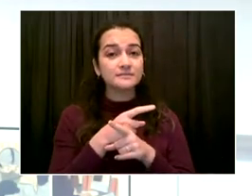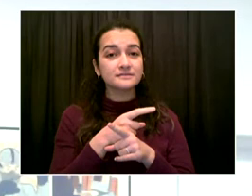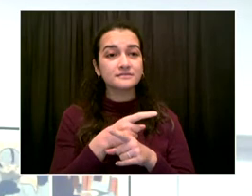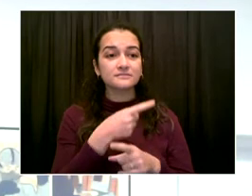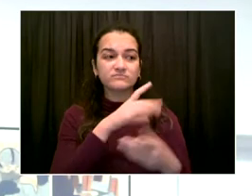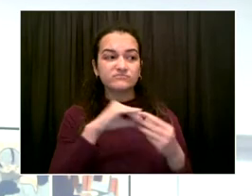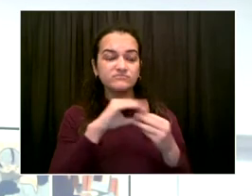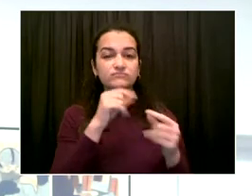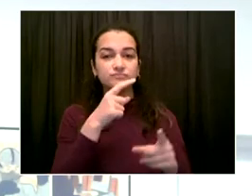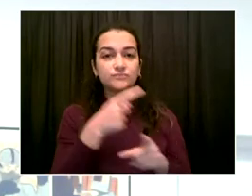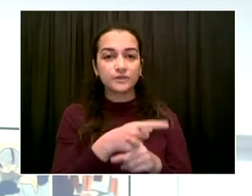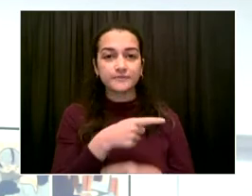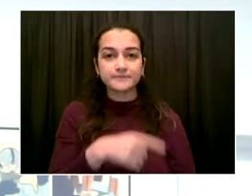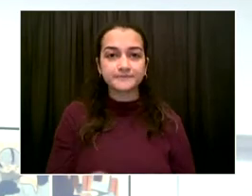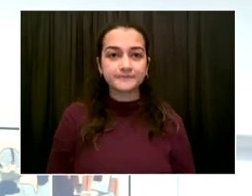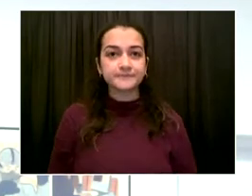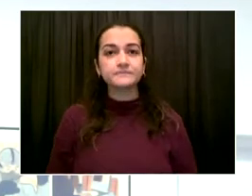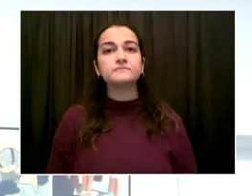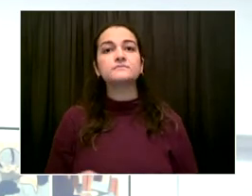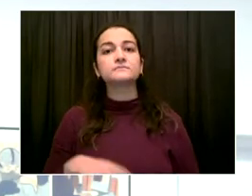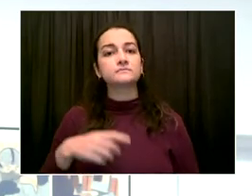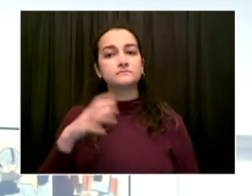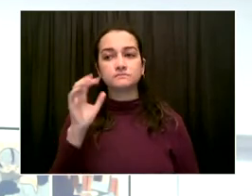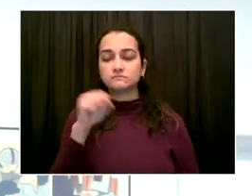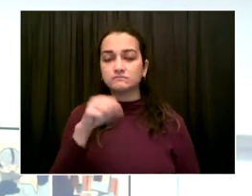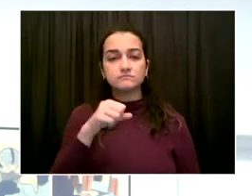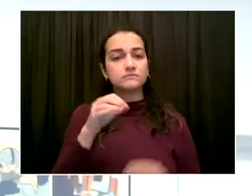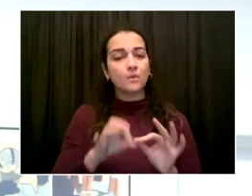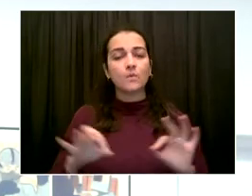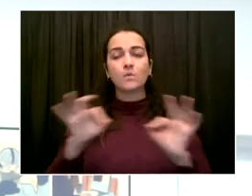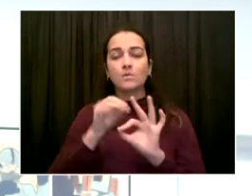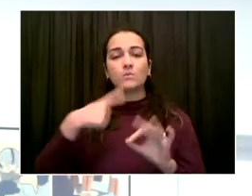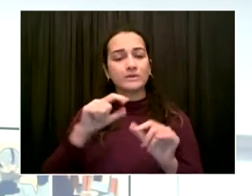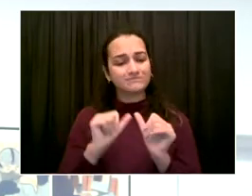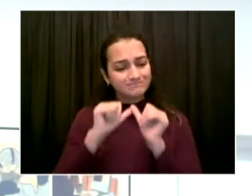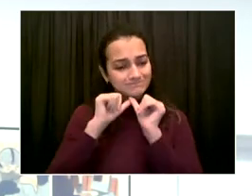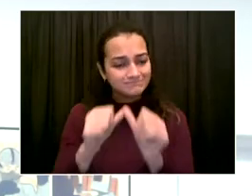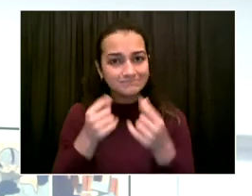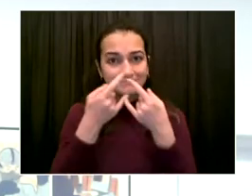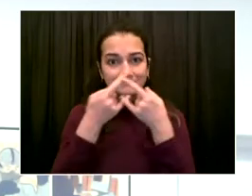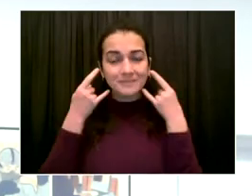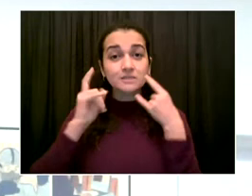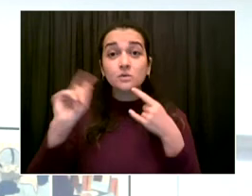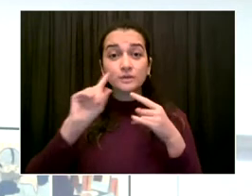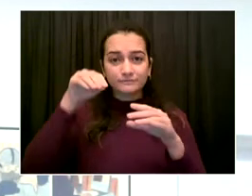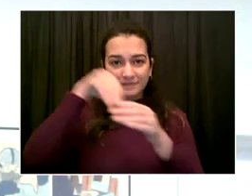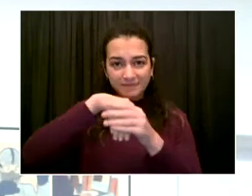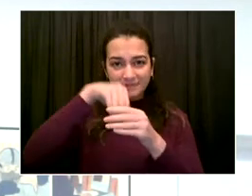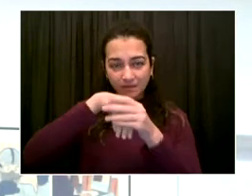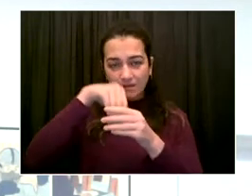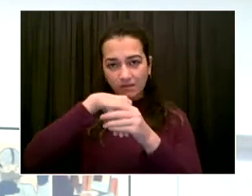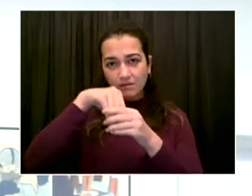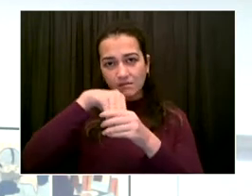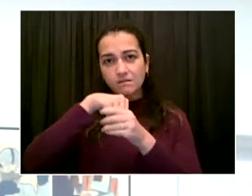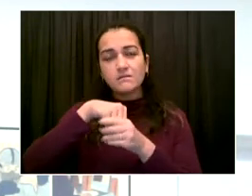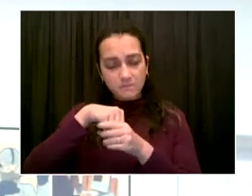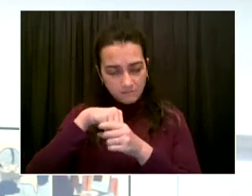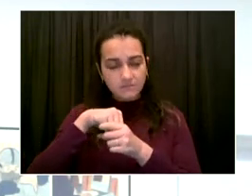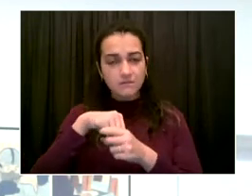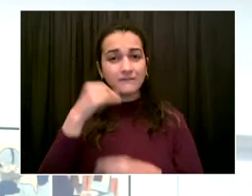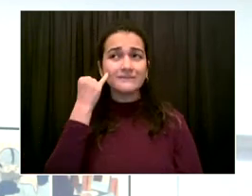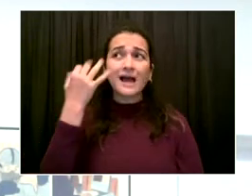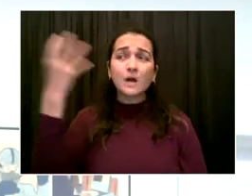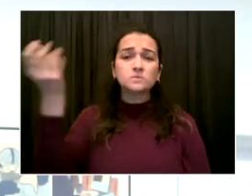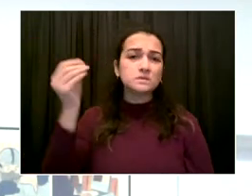And to clarify, that is for everyone, regardless of vaccination status. Of course, it is most important